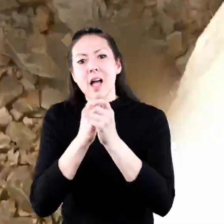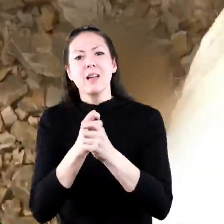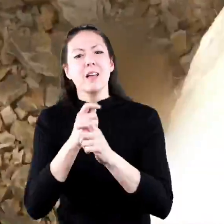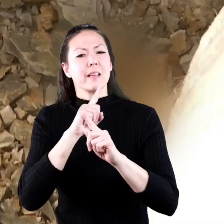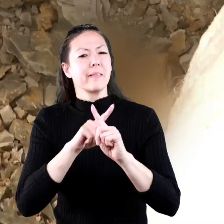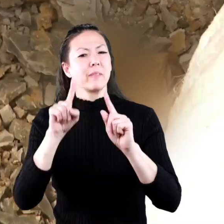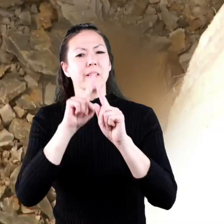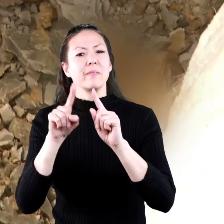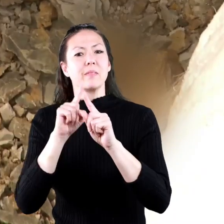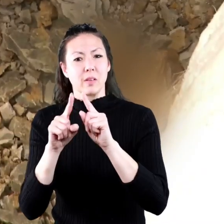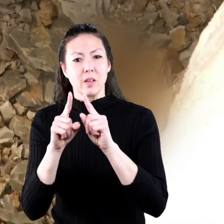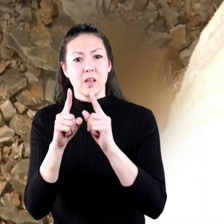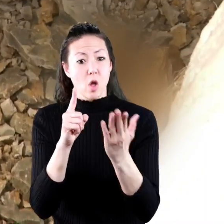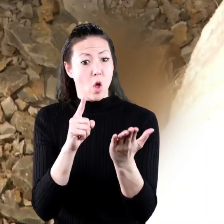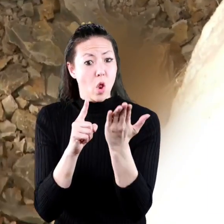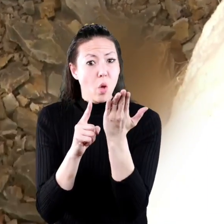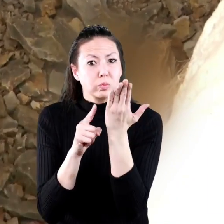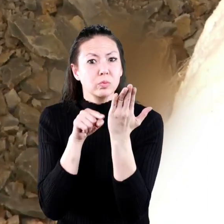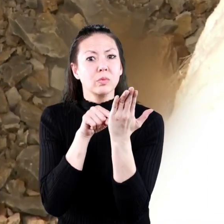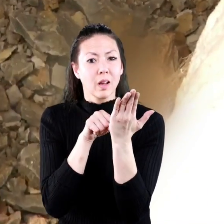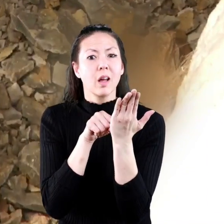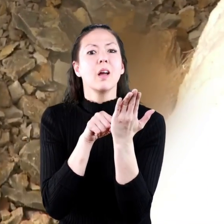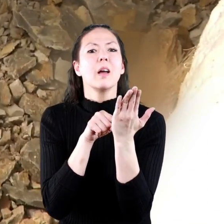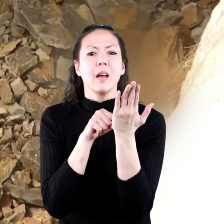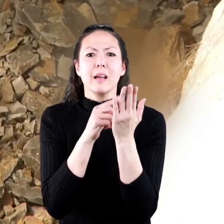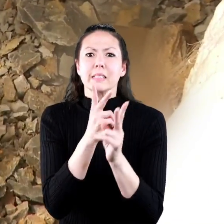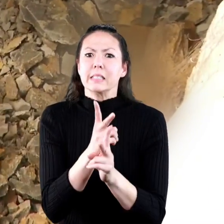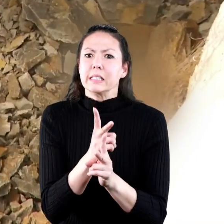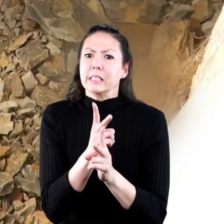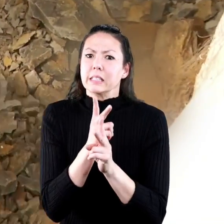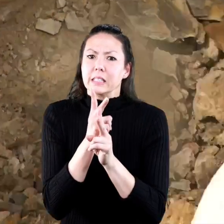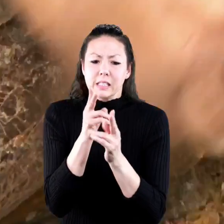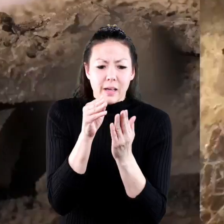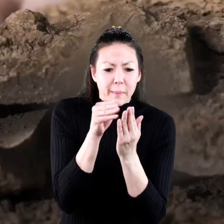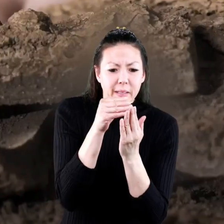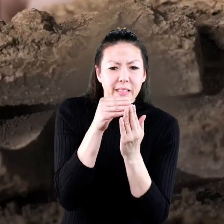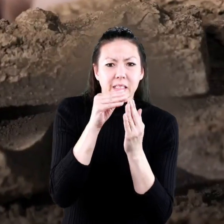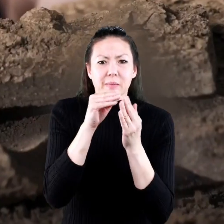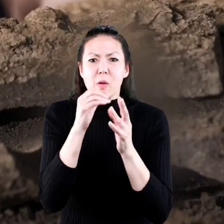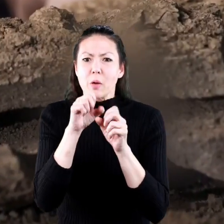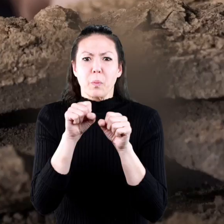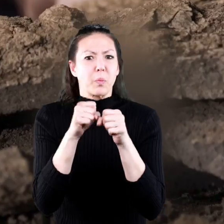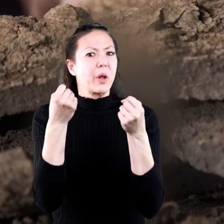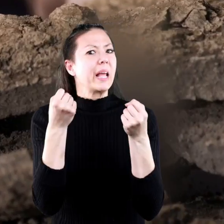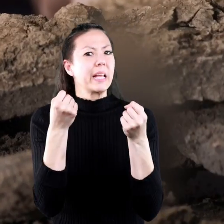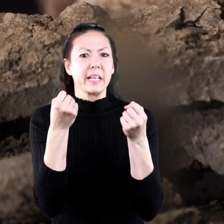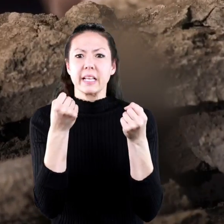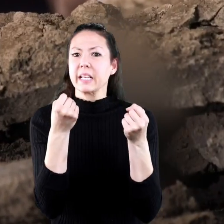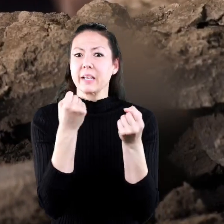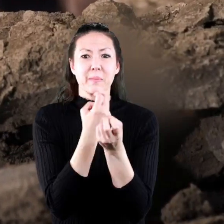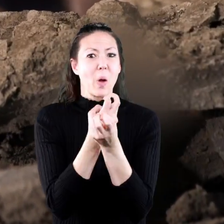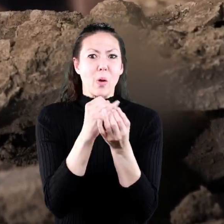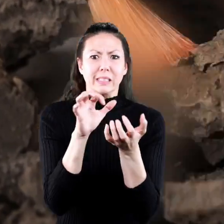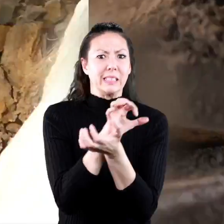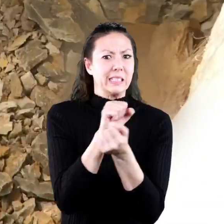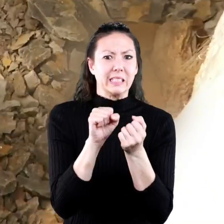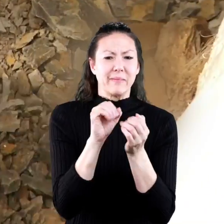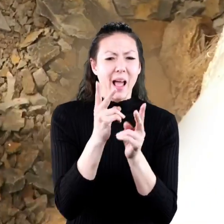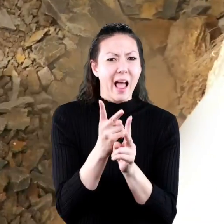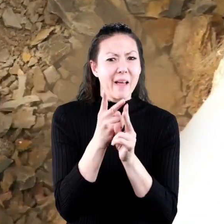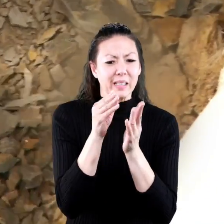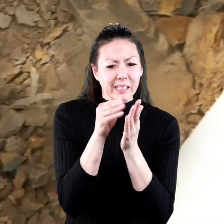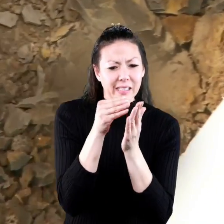hammers and chisels and then when they get very close they must use little dental picks and brushes they must be